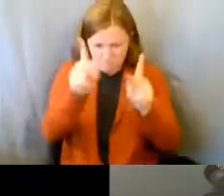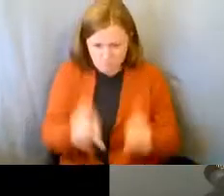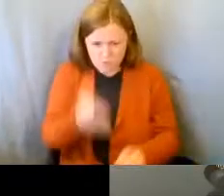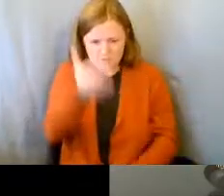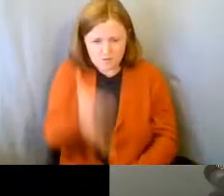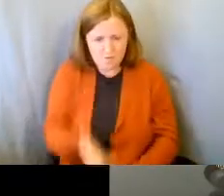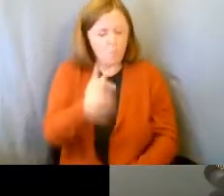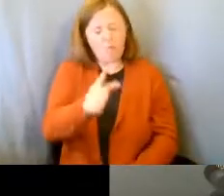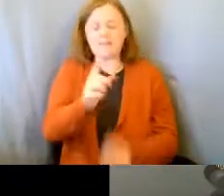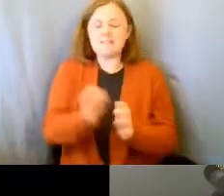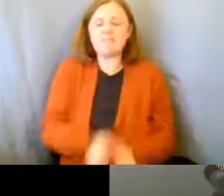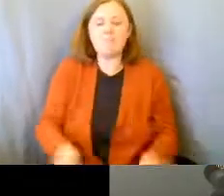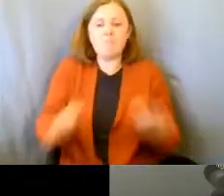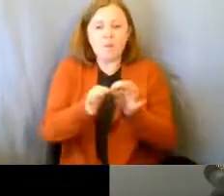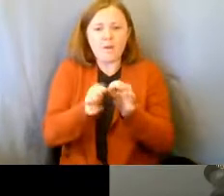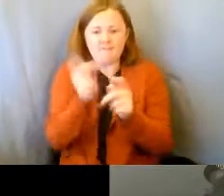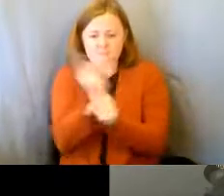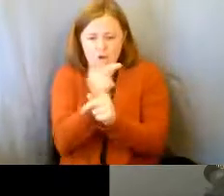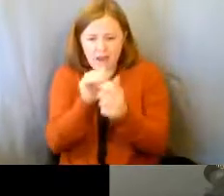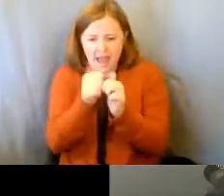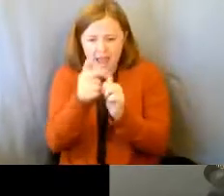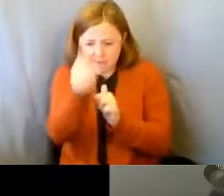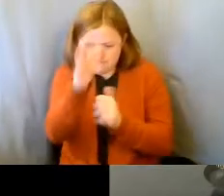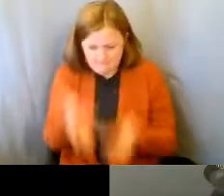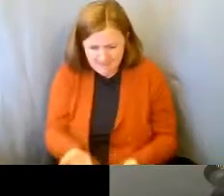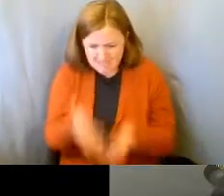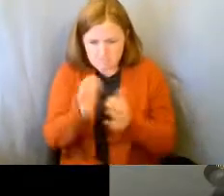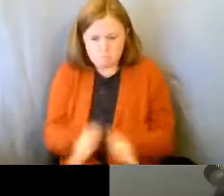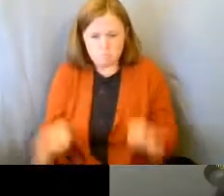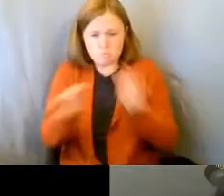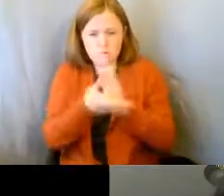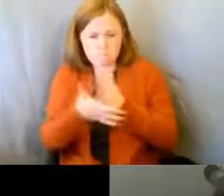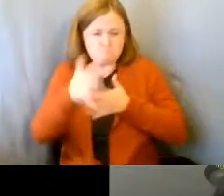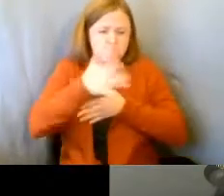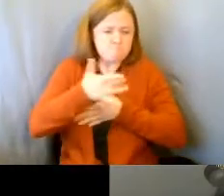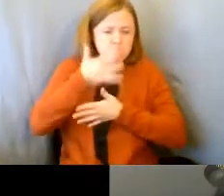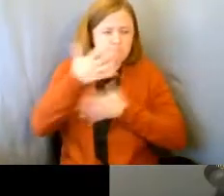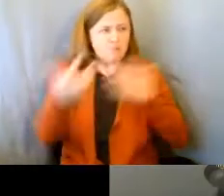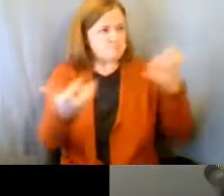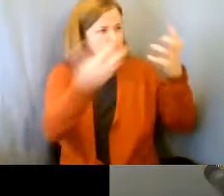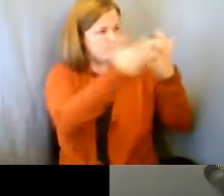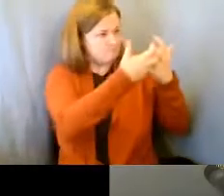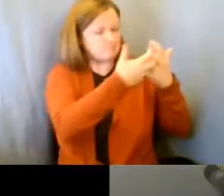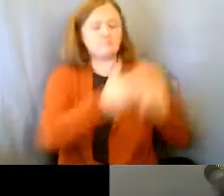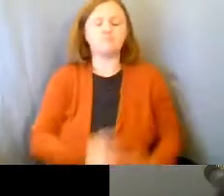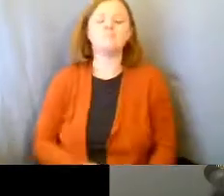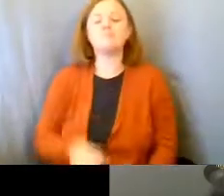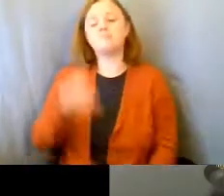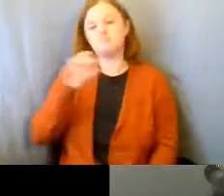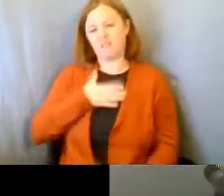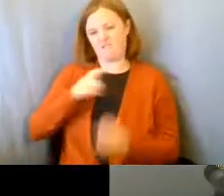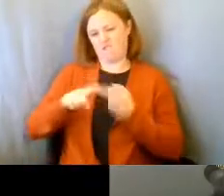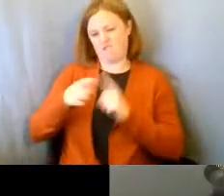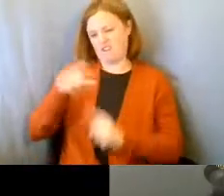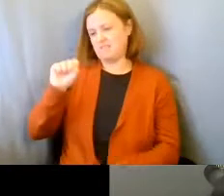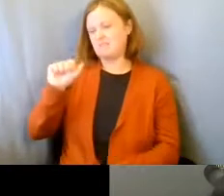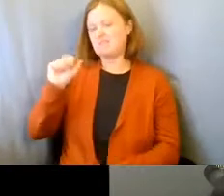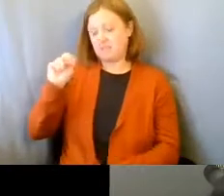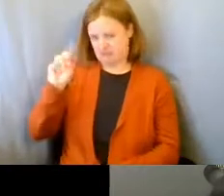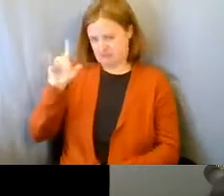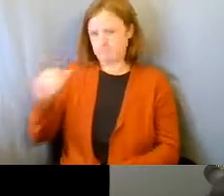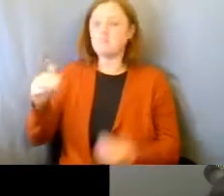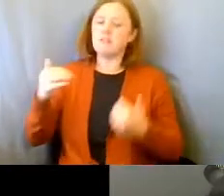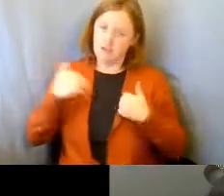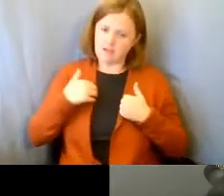important and figuring out how you do that. Even my dear friend, Sandy, her son is pretty impacted